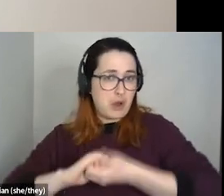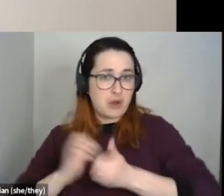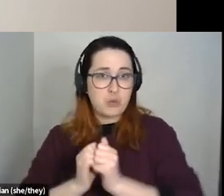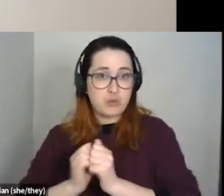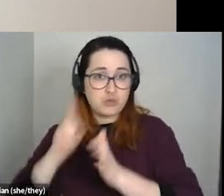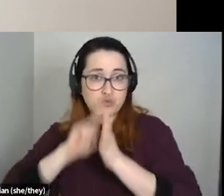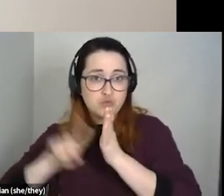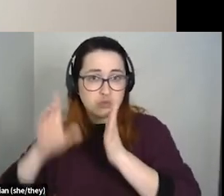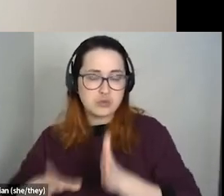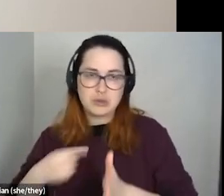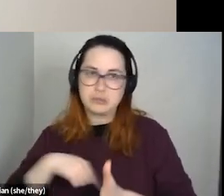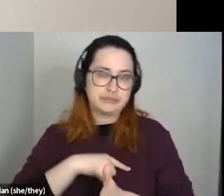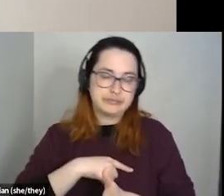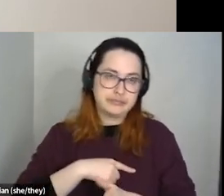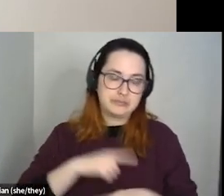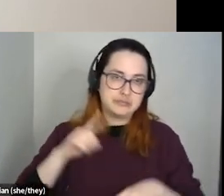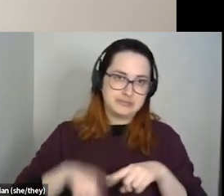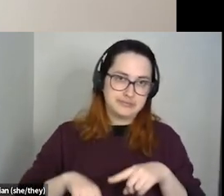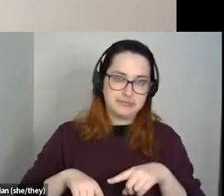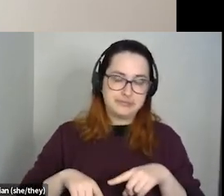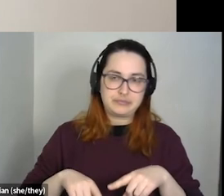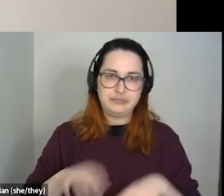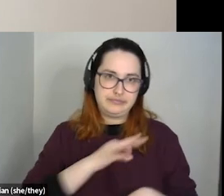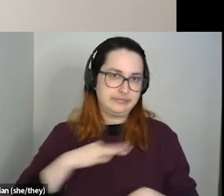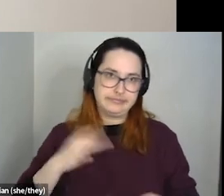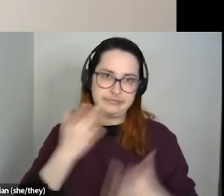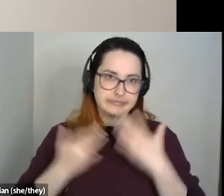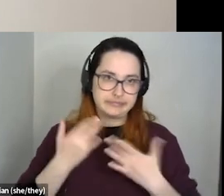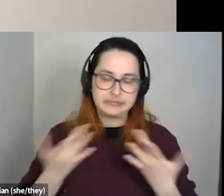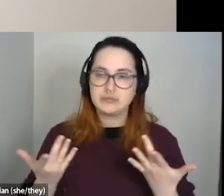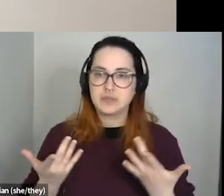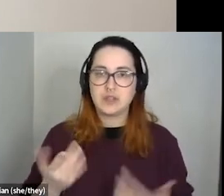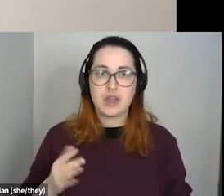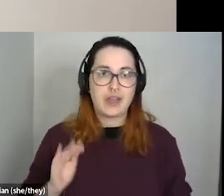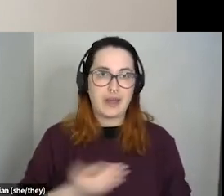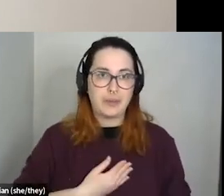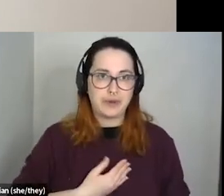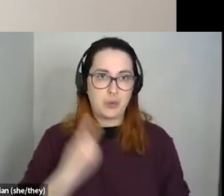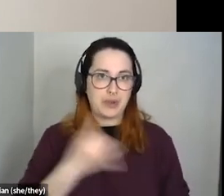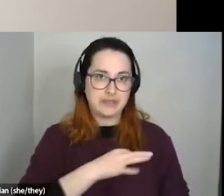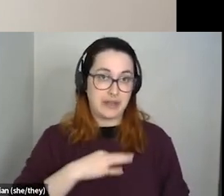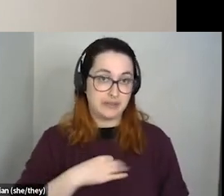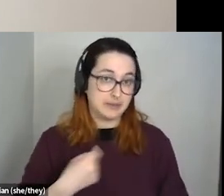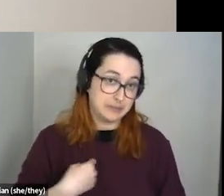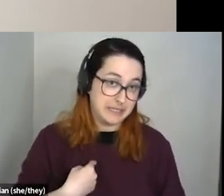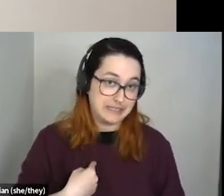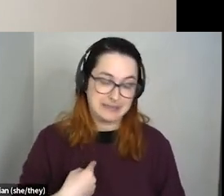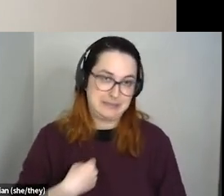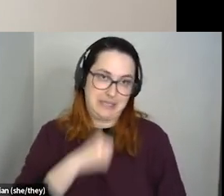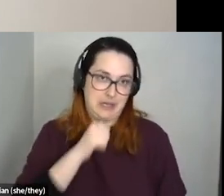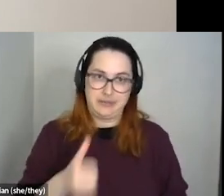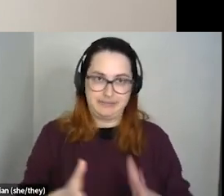we don't super have the capacity to do it ourselves. Um, and our only staff member that would be me is not like great at research.